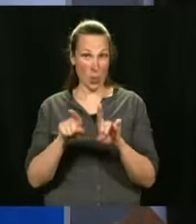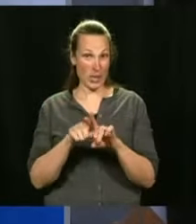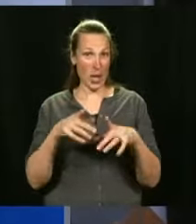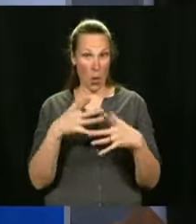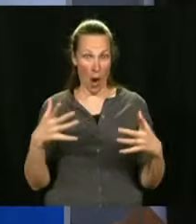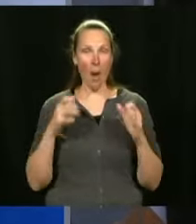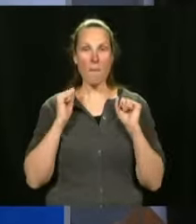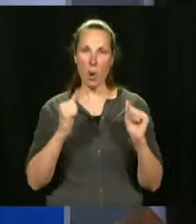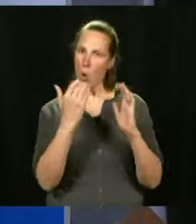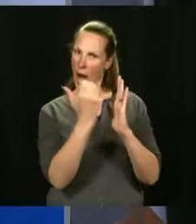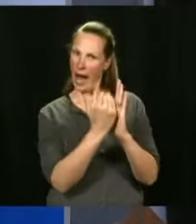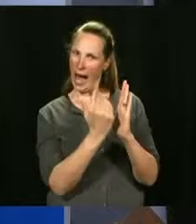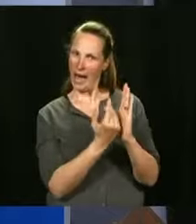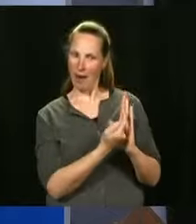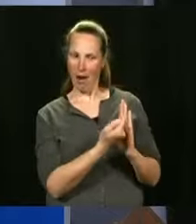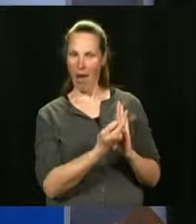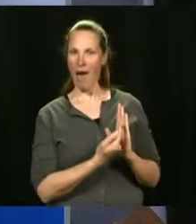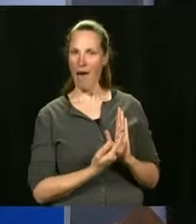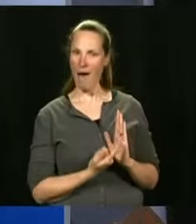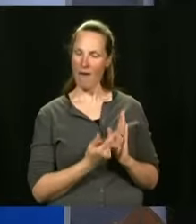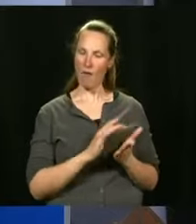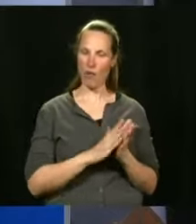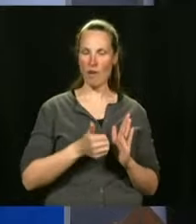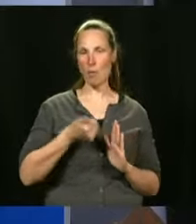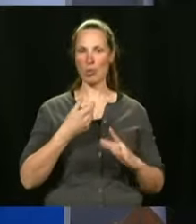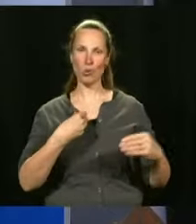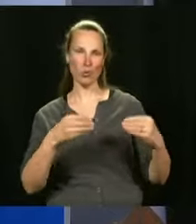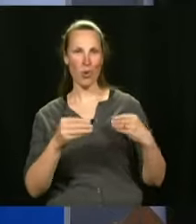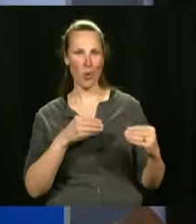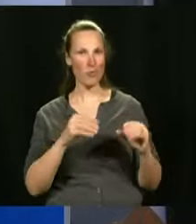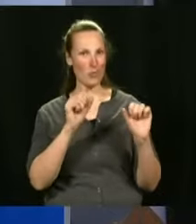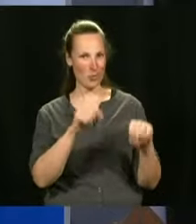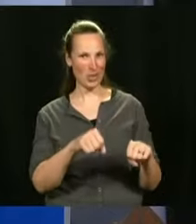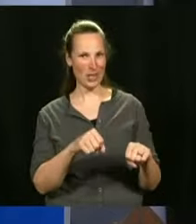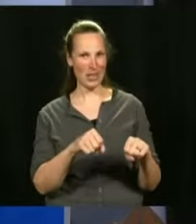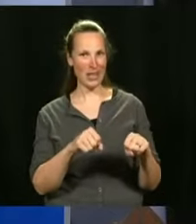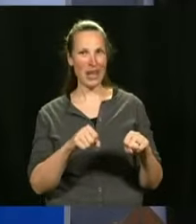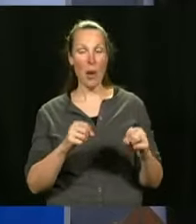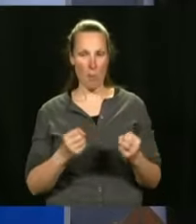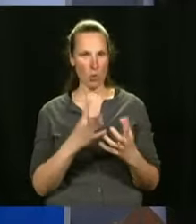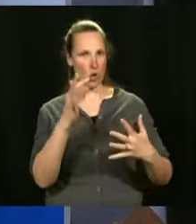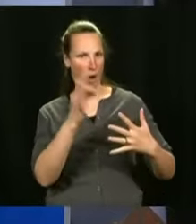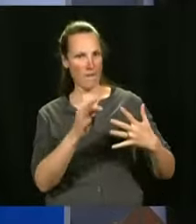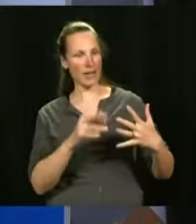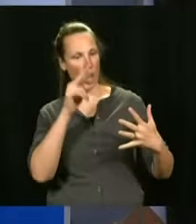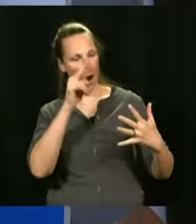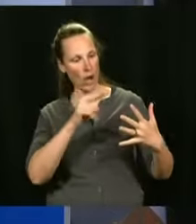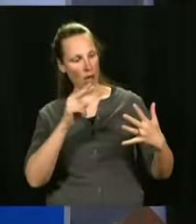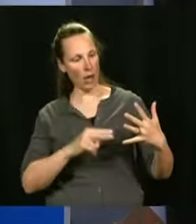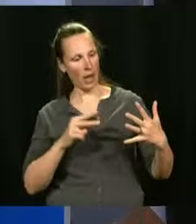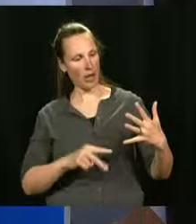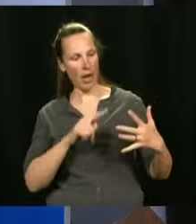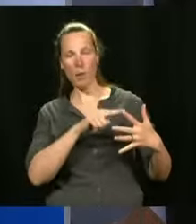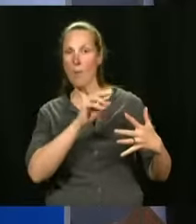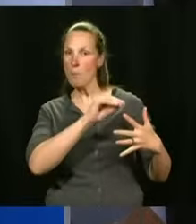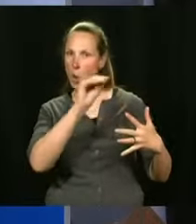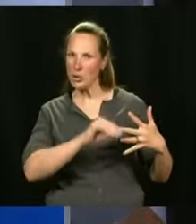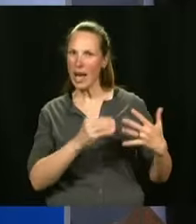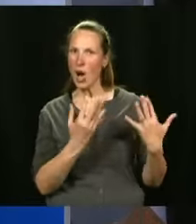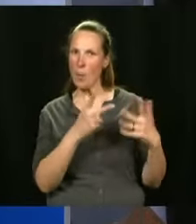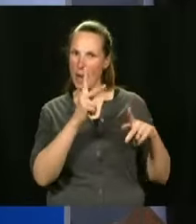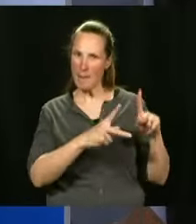some easing of measures. Because in the end, we look, yes, at the vaccine coverage, but we also have to look at what's happening with the